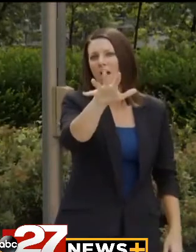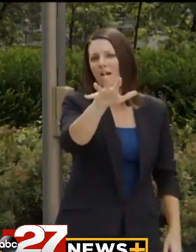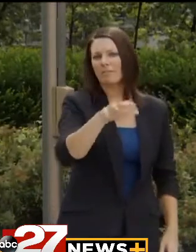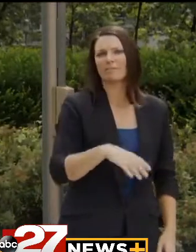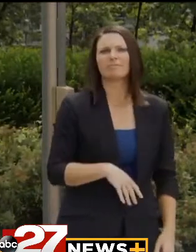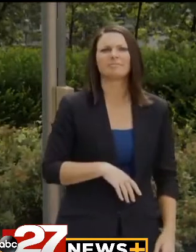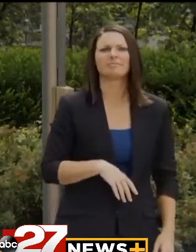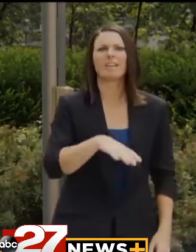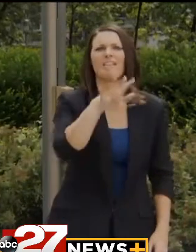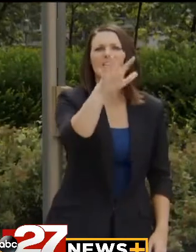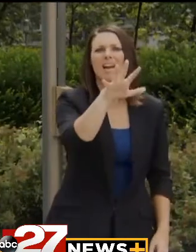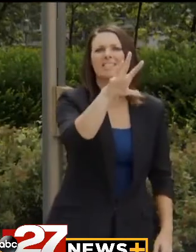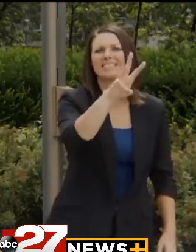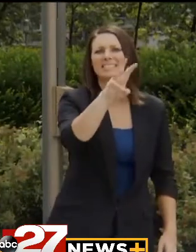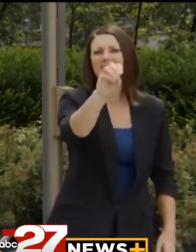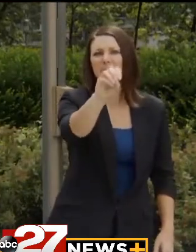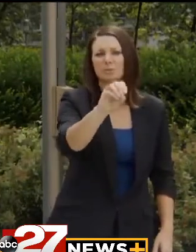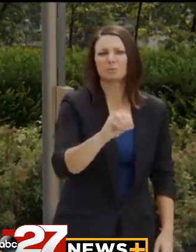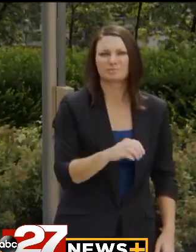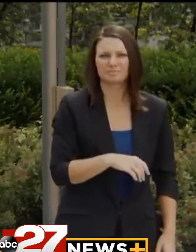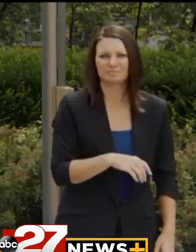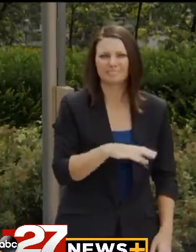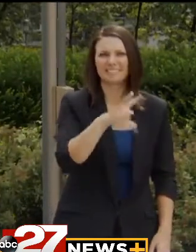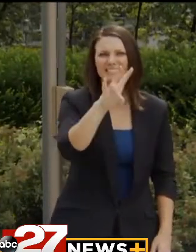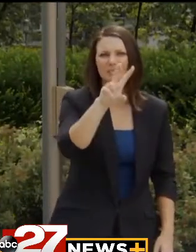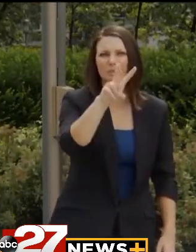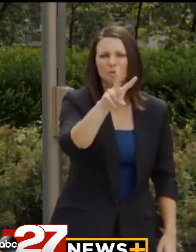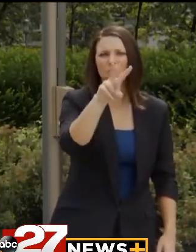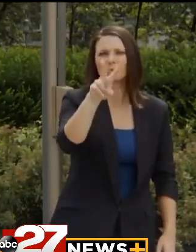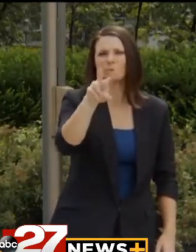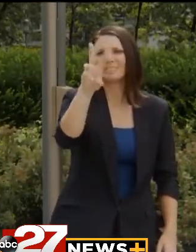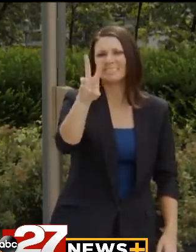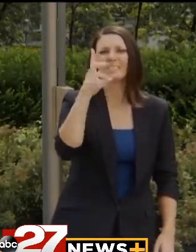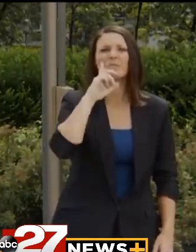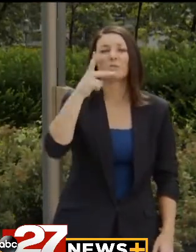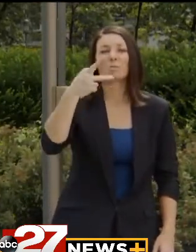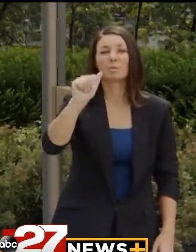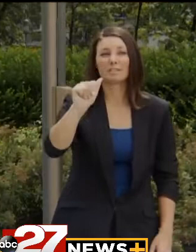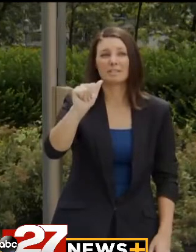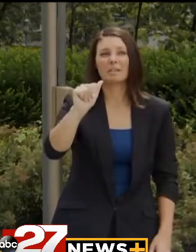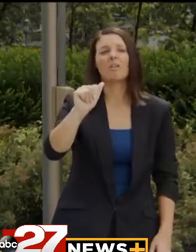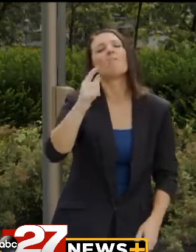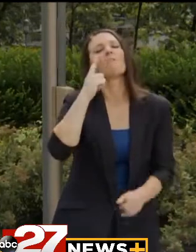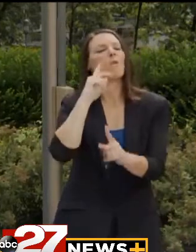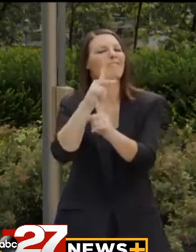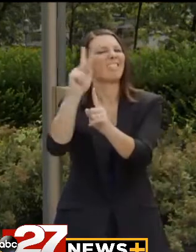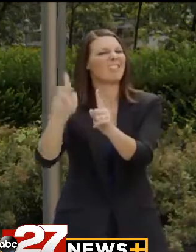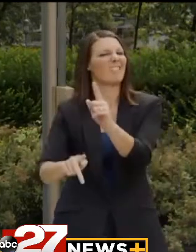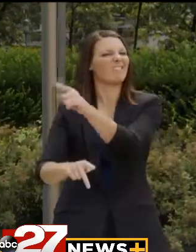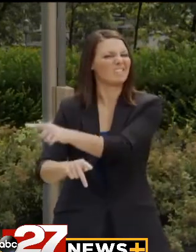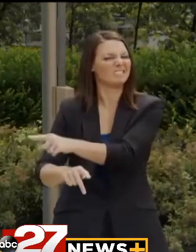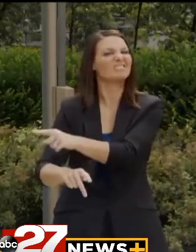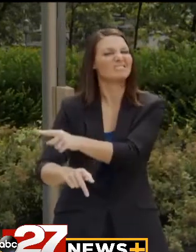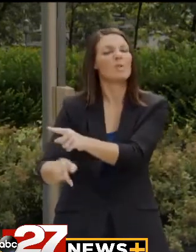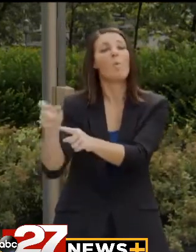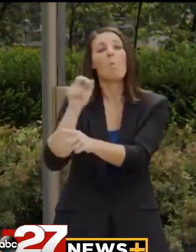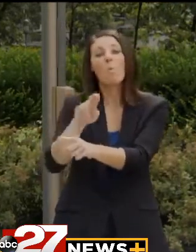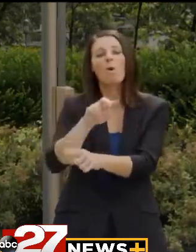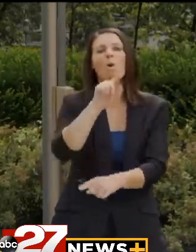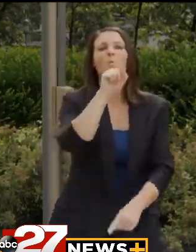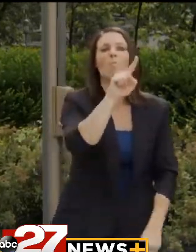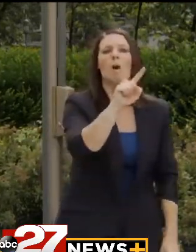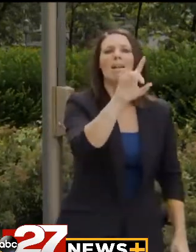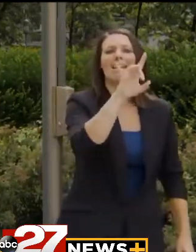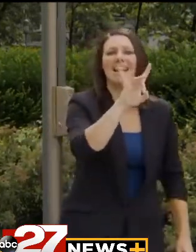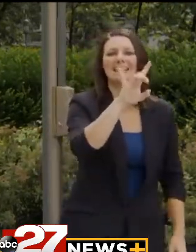-560-7226 for Philadelphia residents or 1